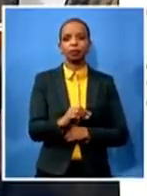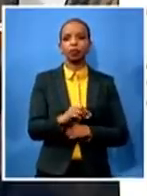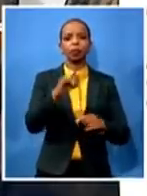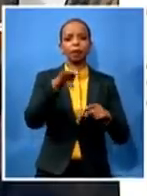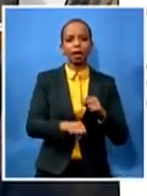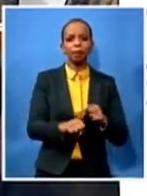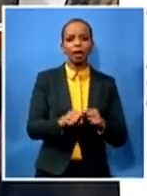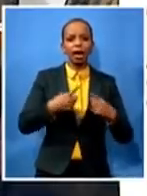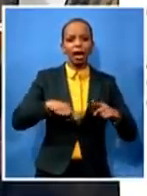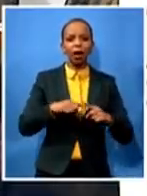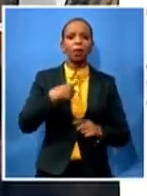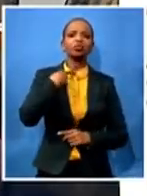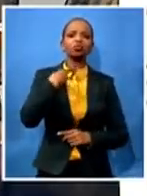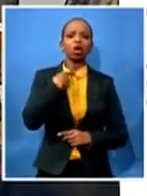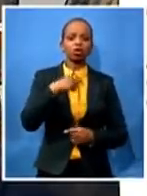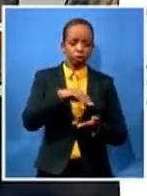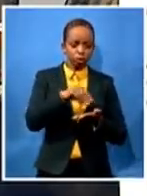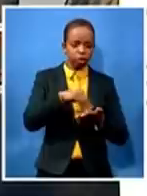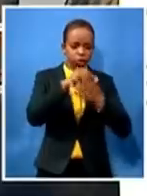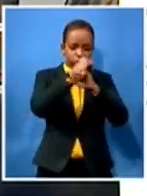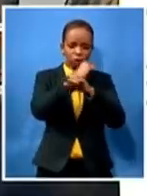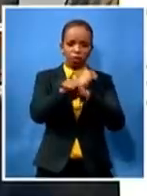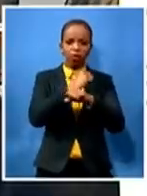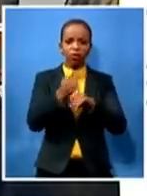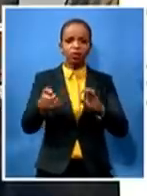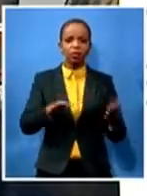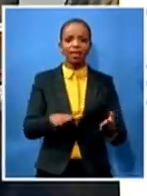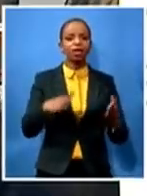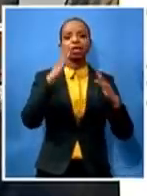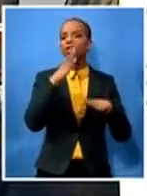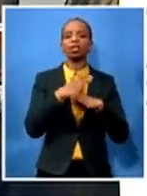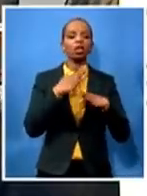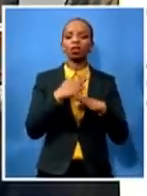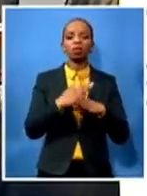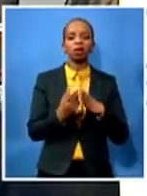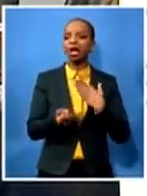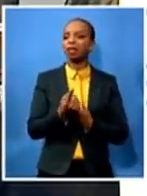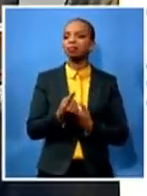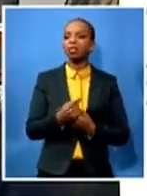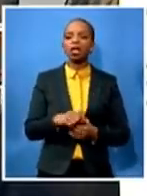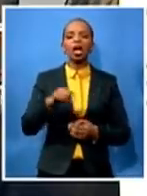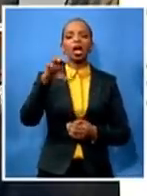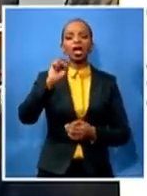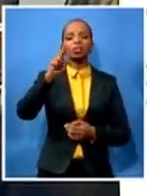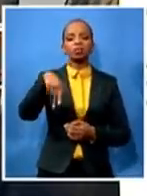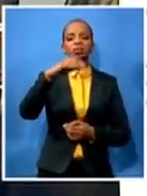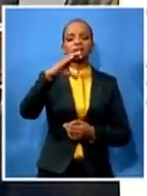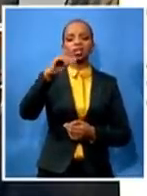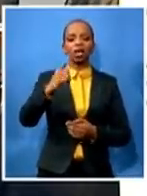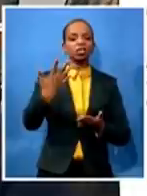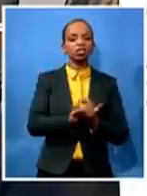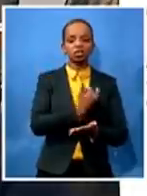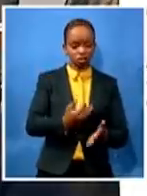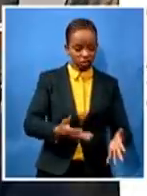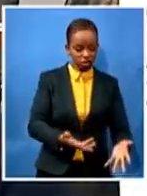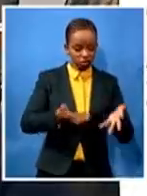no work was done the spca took the dog and all those things we don't know what has happened not once chair but many a times